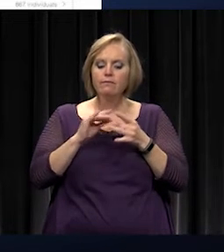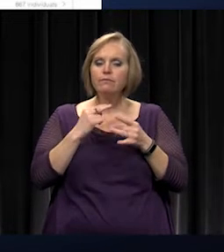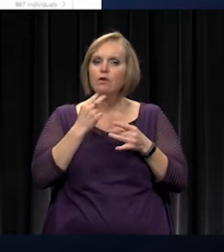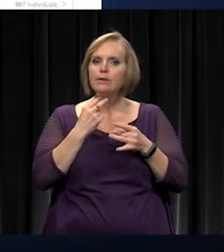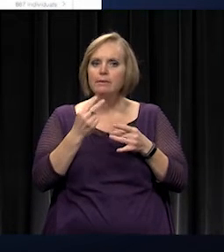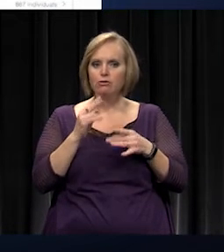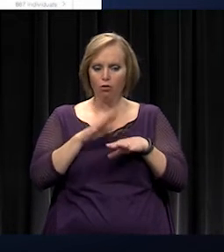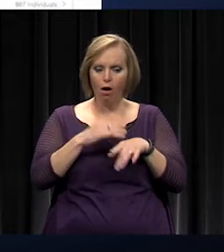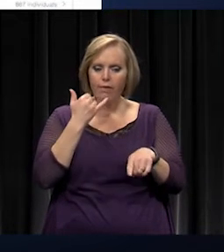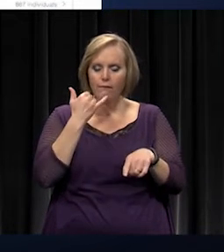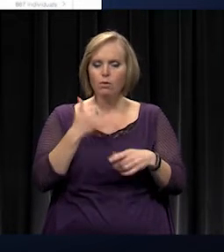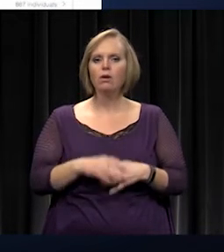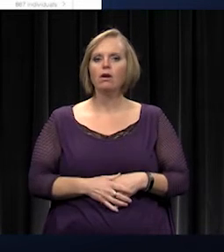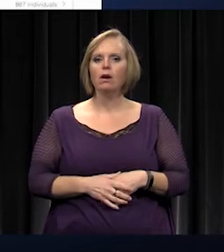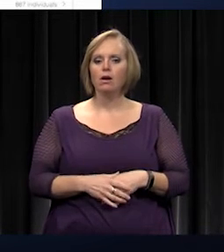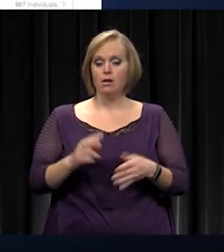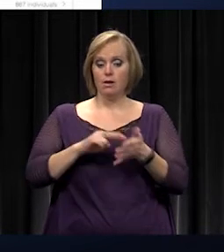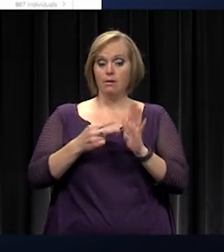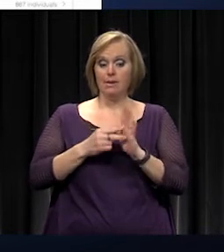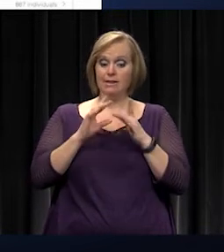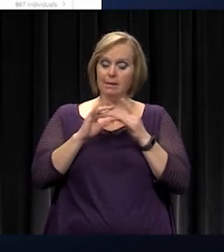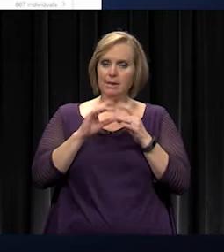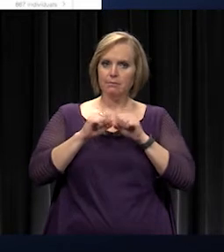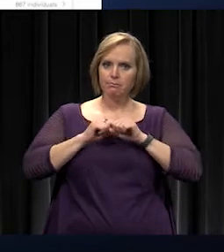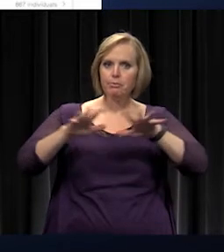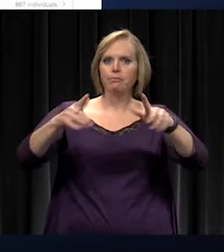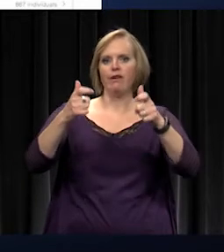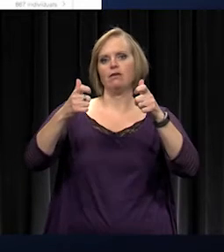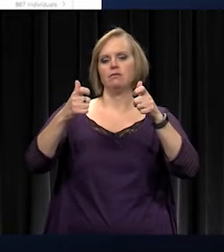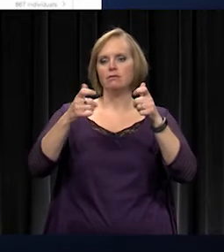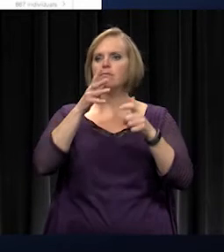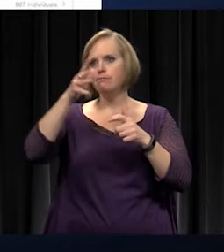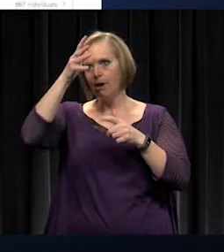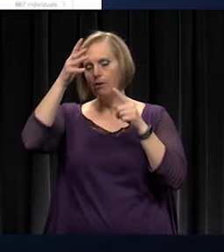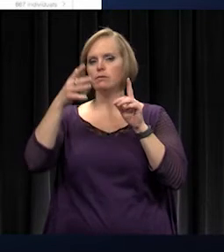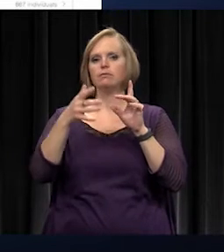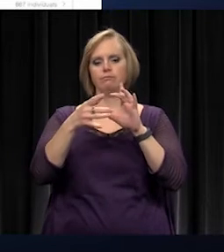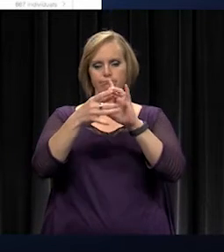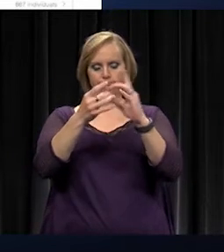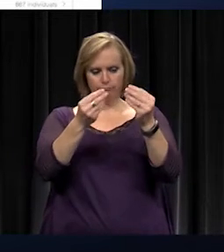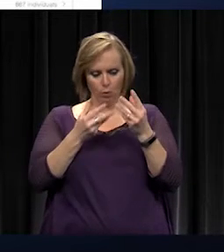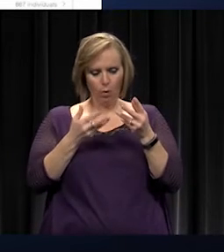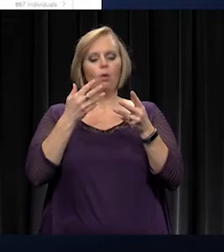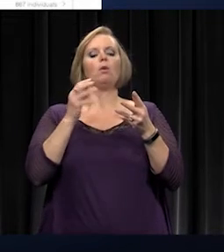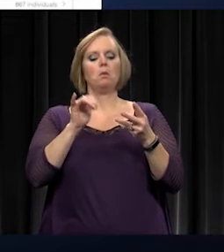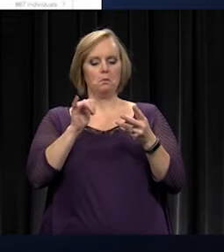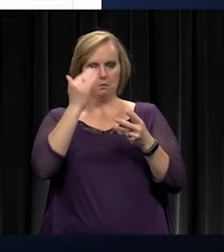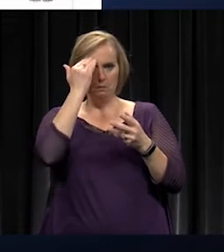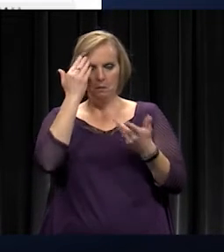which means that these messages get out quickly to our parents, which means that our parents are informed that much sooner.